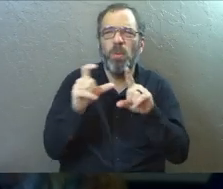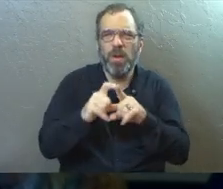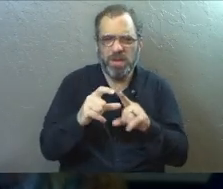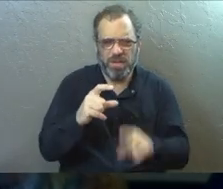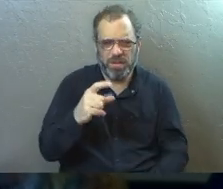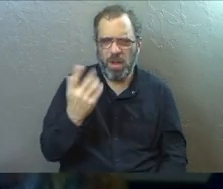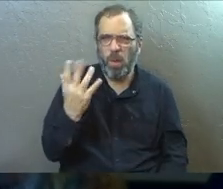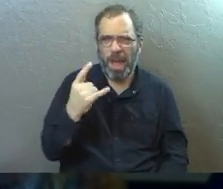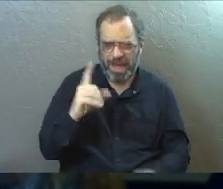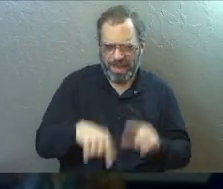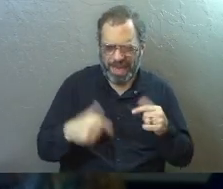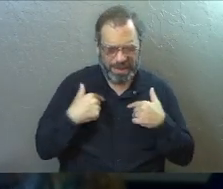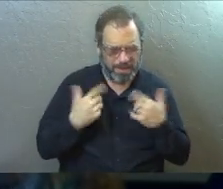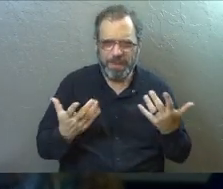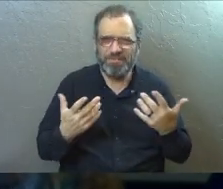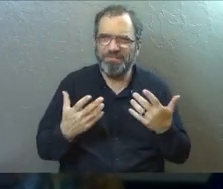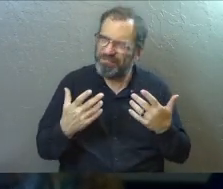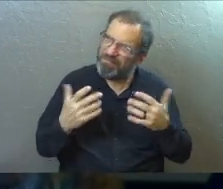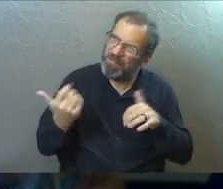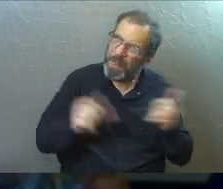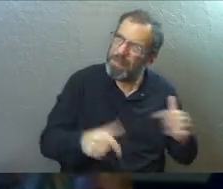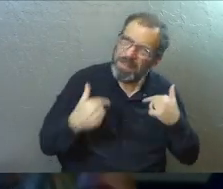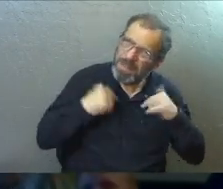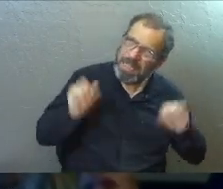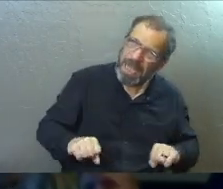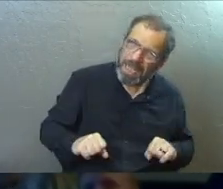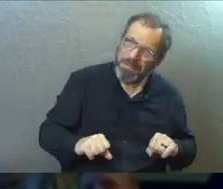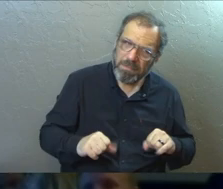Why can't I be baptized? Is there anything in the way, Philip?